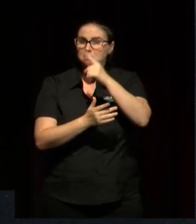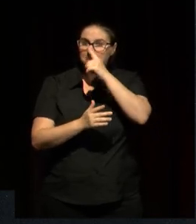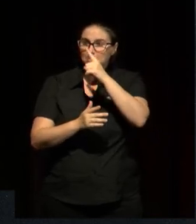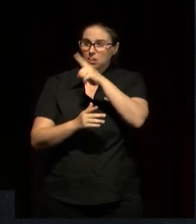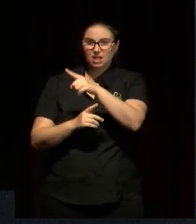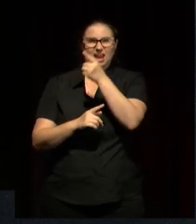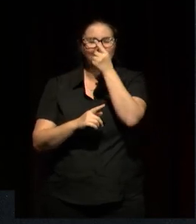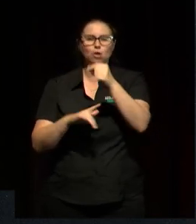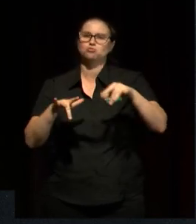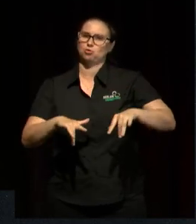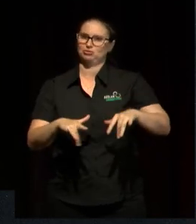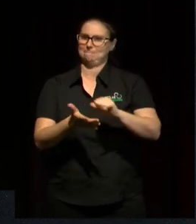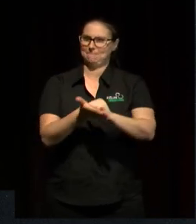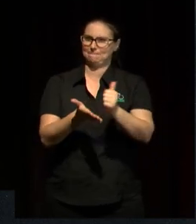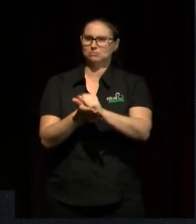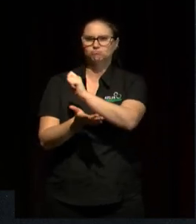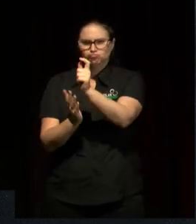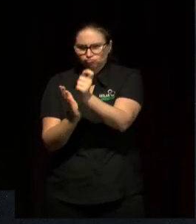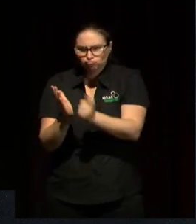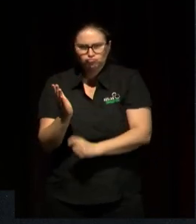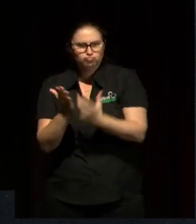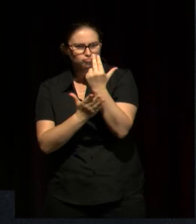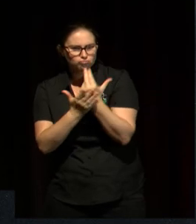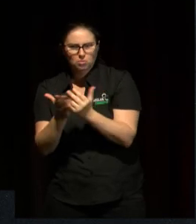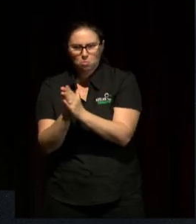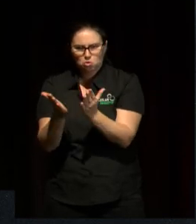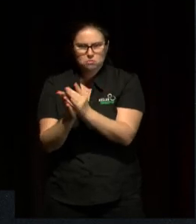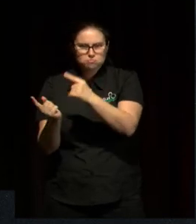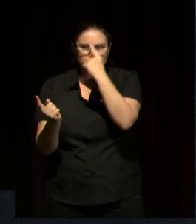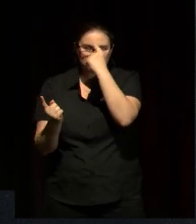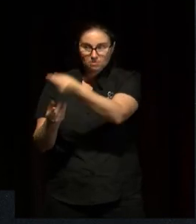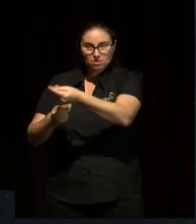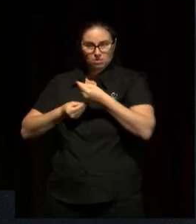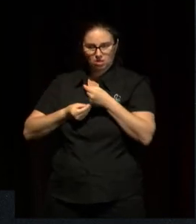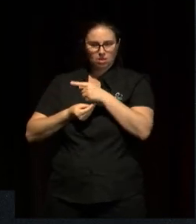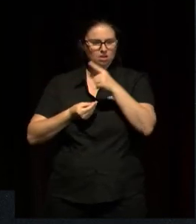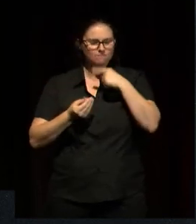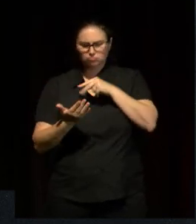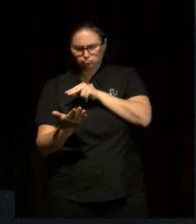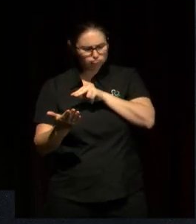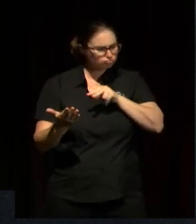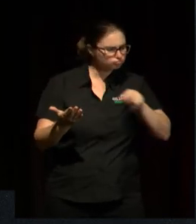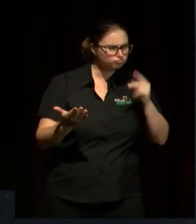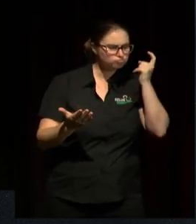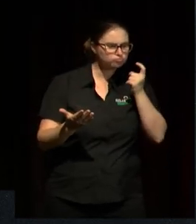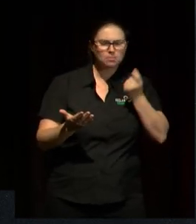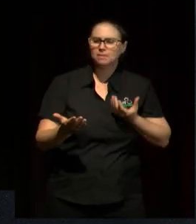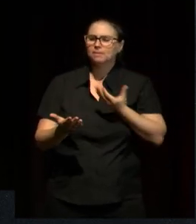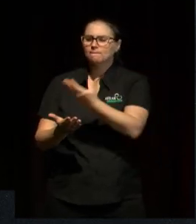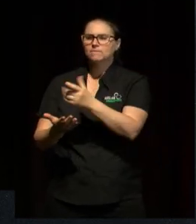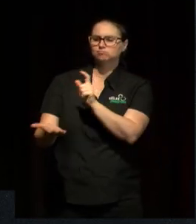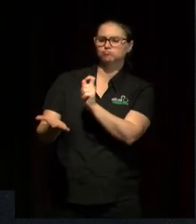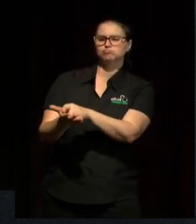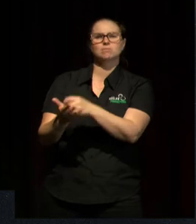unpublished manuscripts and be considered for a writing fellowship, which, along with the cash